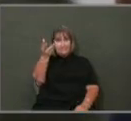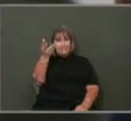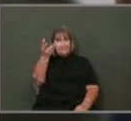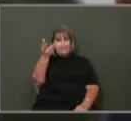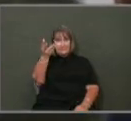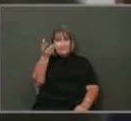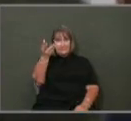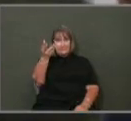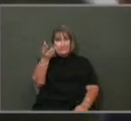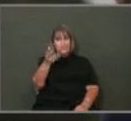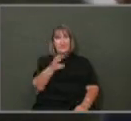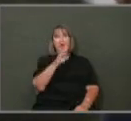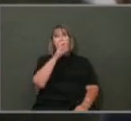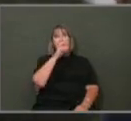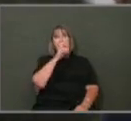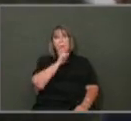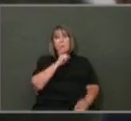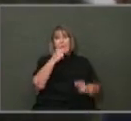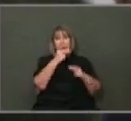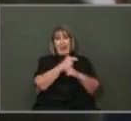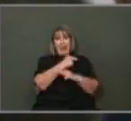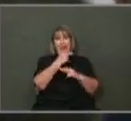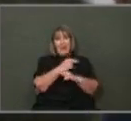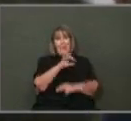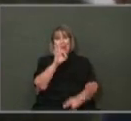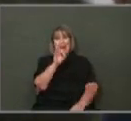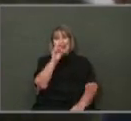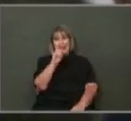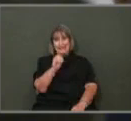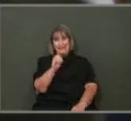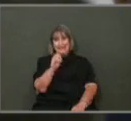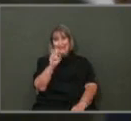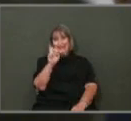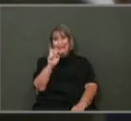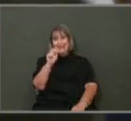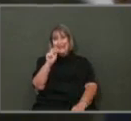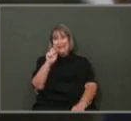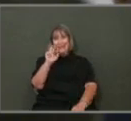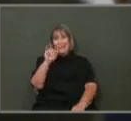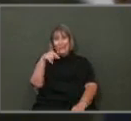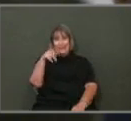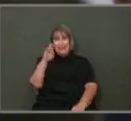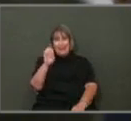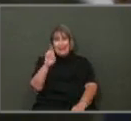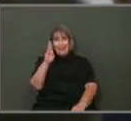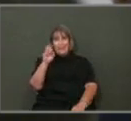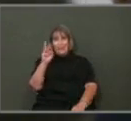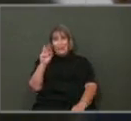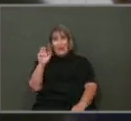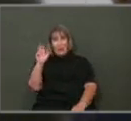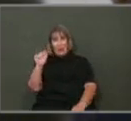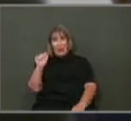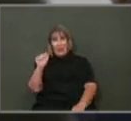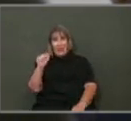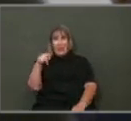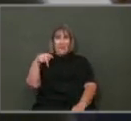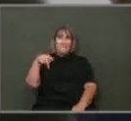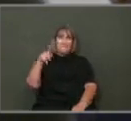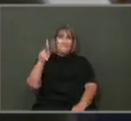old Highway 90, Rica Barrera Parkway is totally